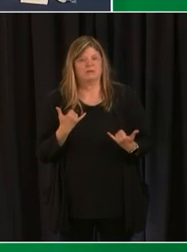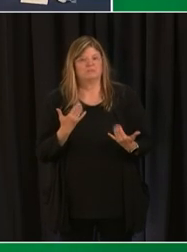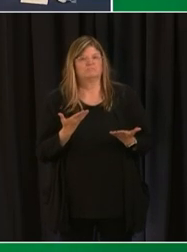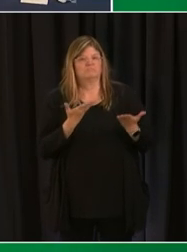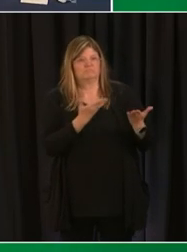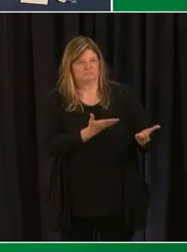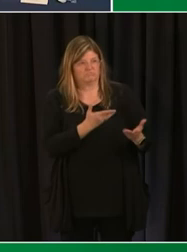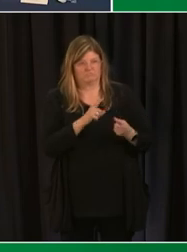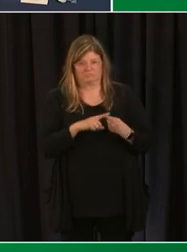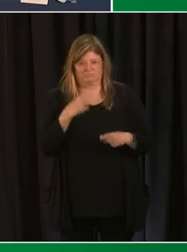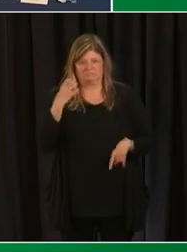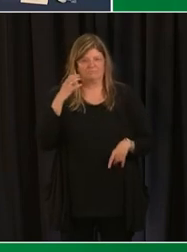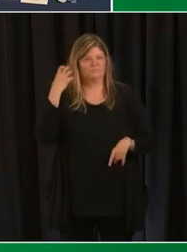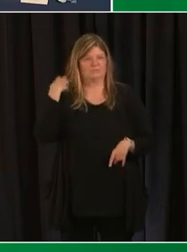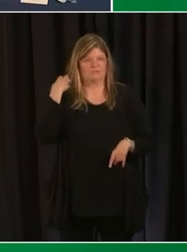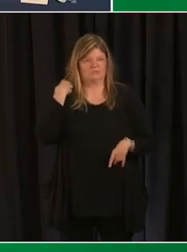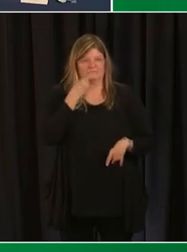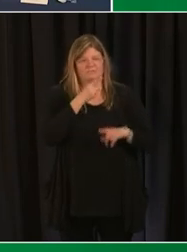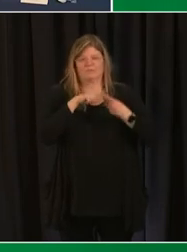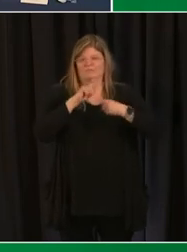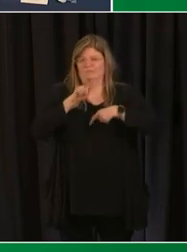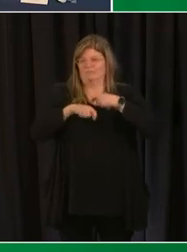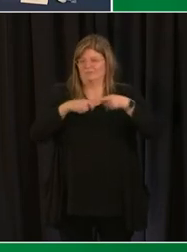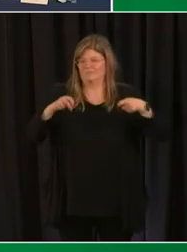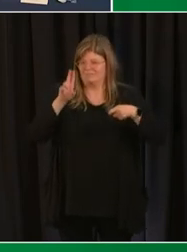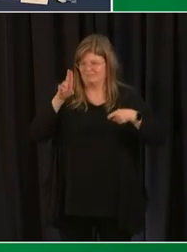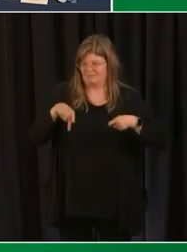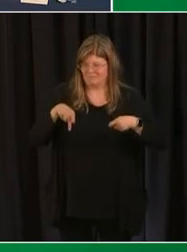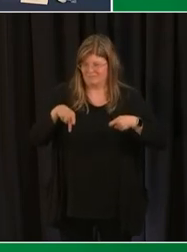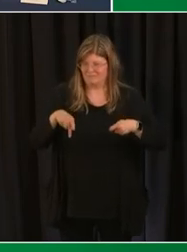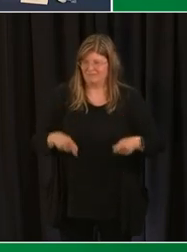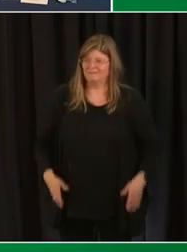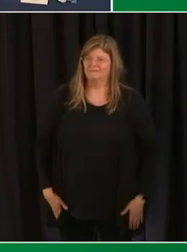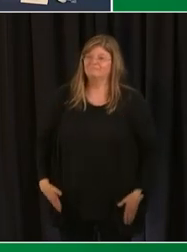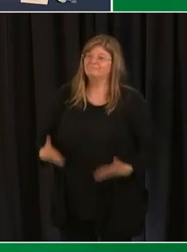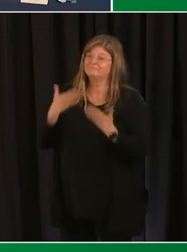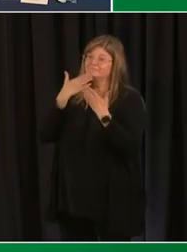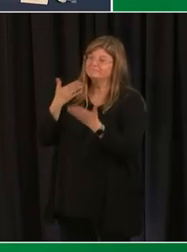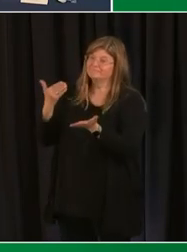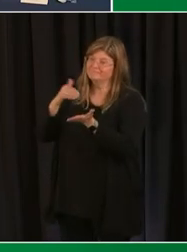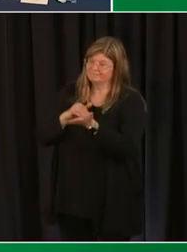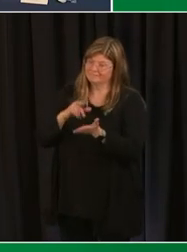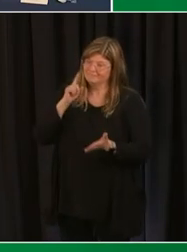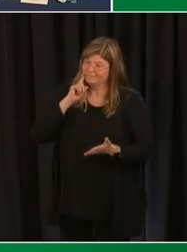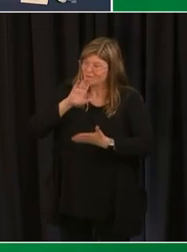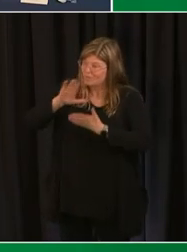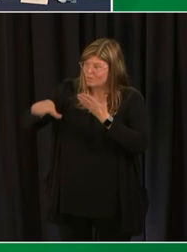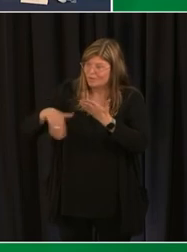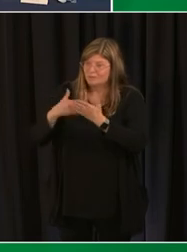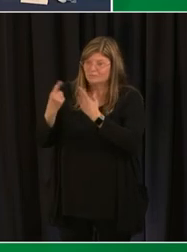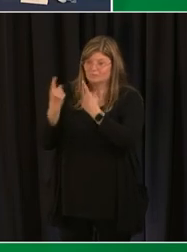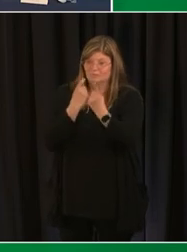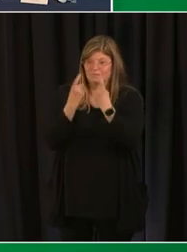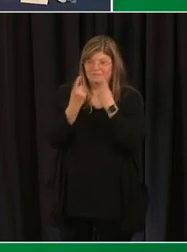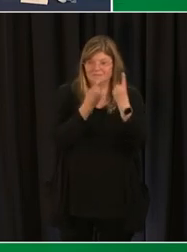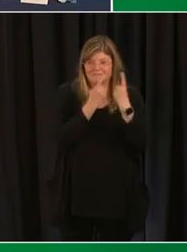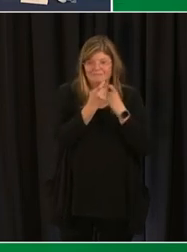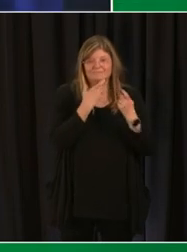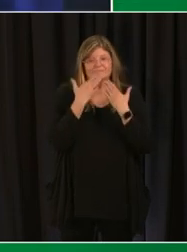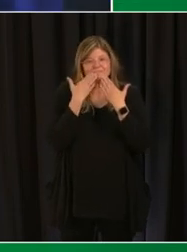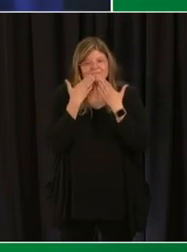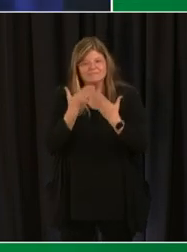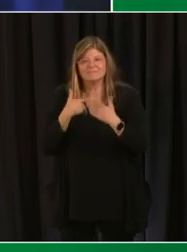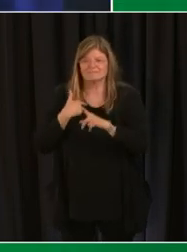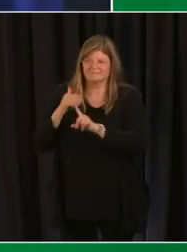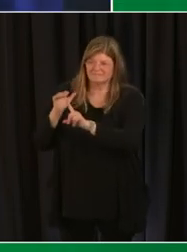chancellor to close this out for the evening thank you again for all of the the insightful questions tonight i also again want to reiterate